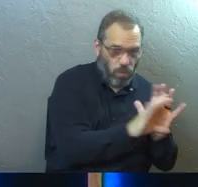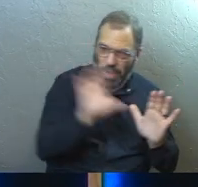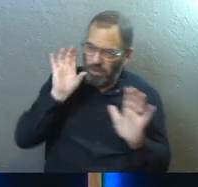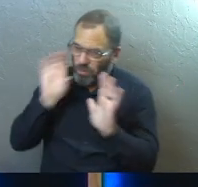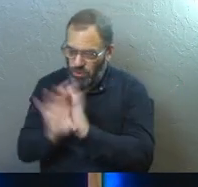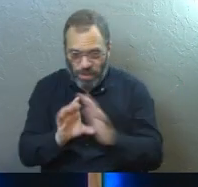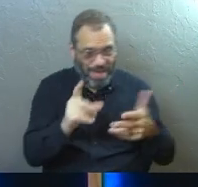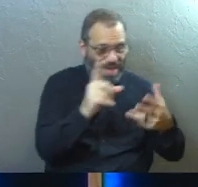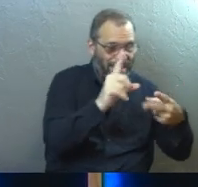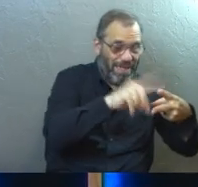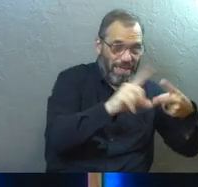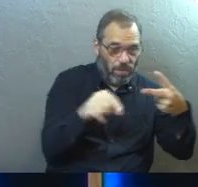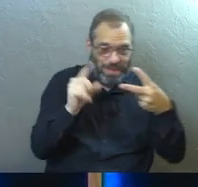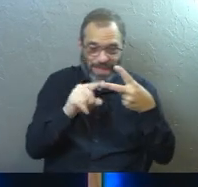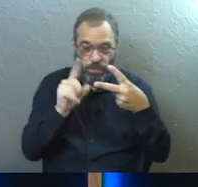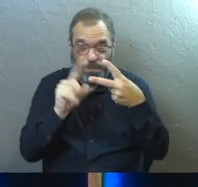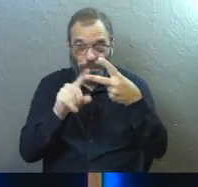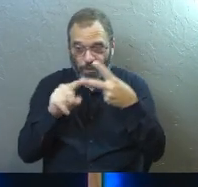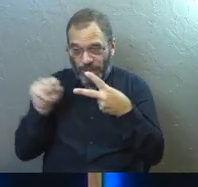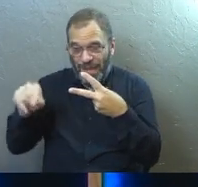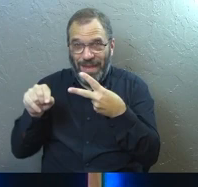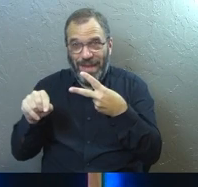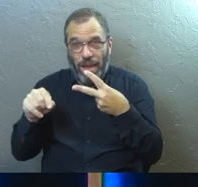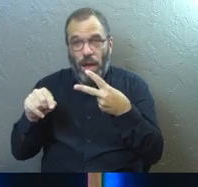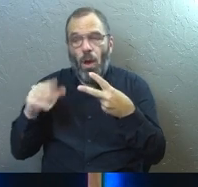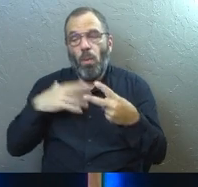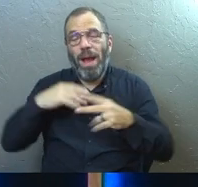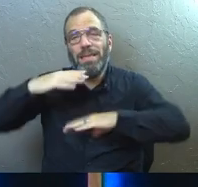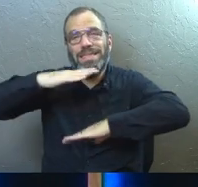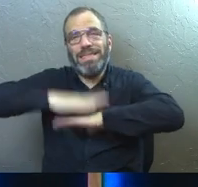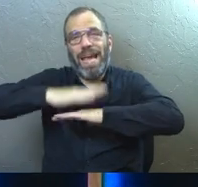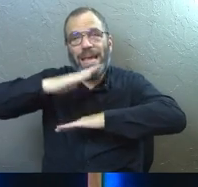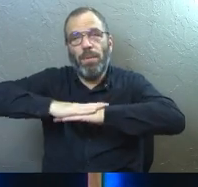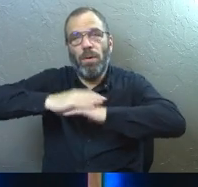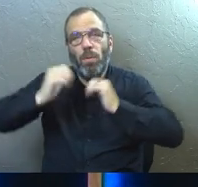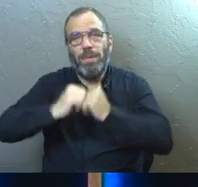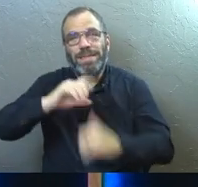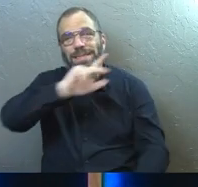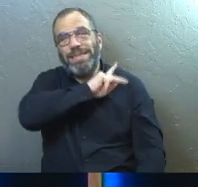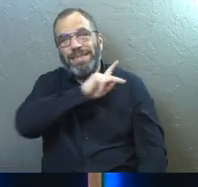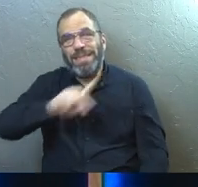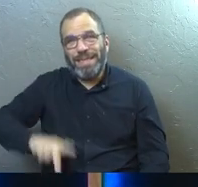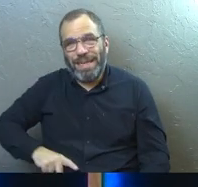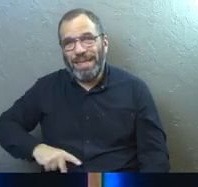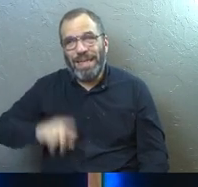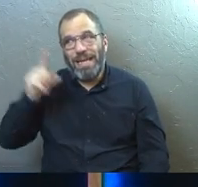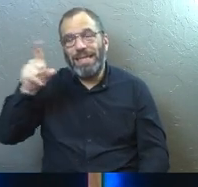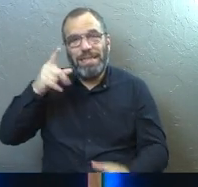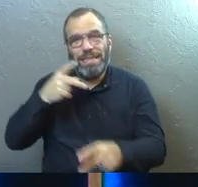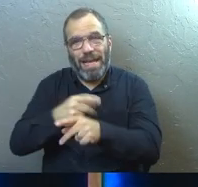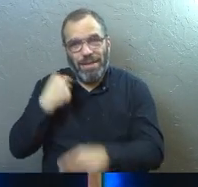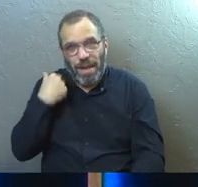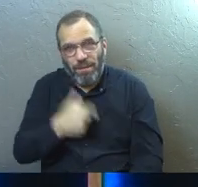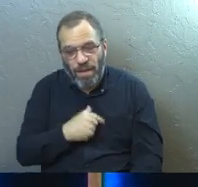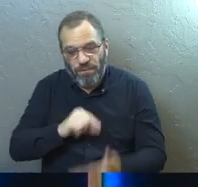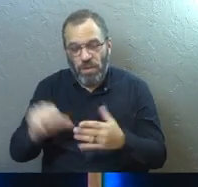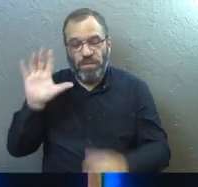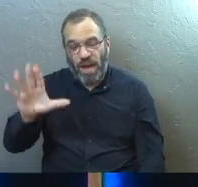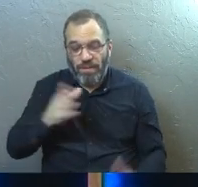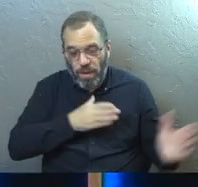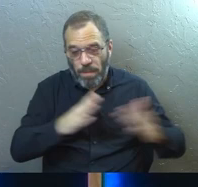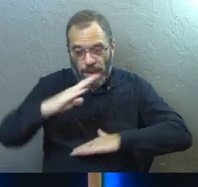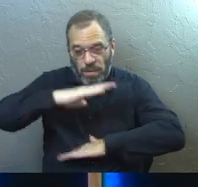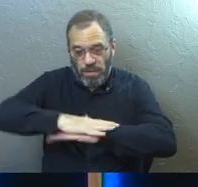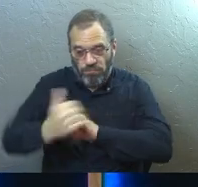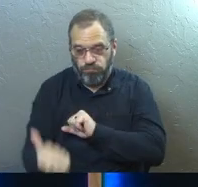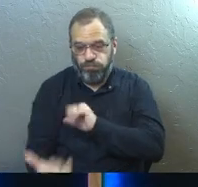That's the first one. The second one is we are at the banquet of the king and he takes care of us. Verse 5. prepare